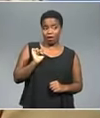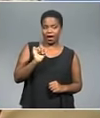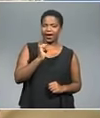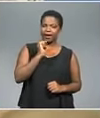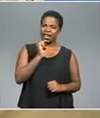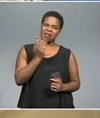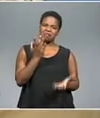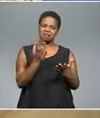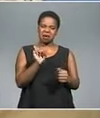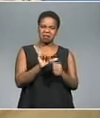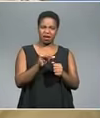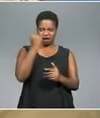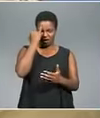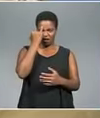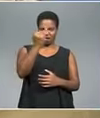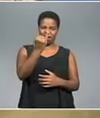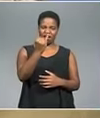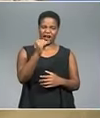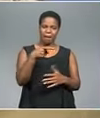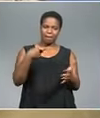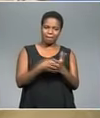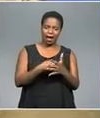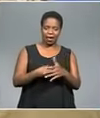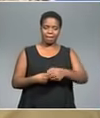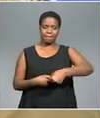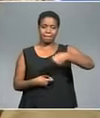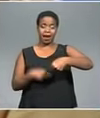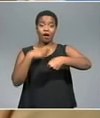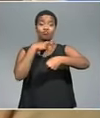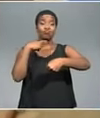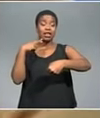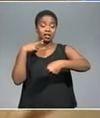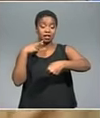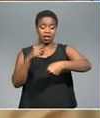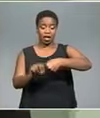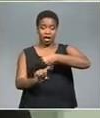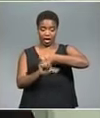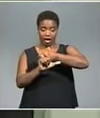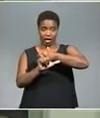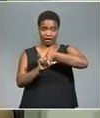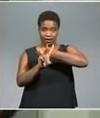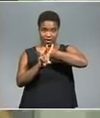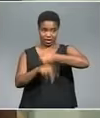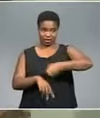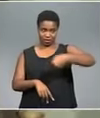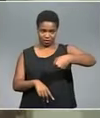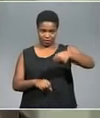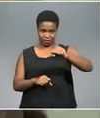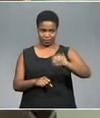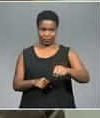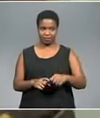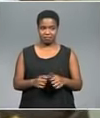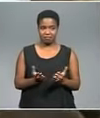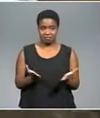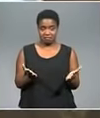suggestion to smooth over deals with former SAA boss Dudu Mieni. Fill it